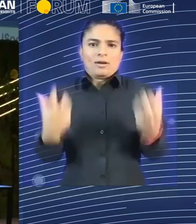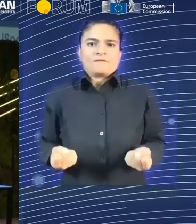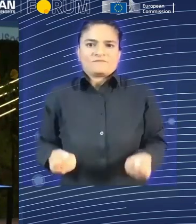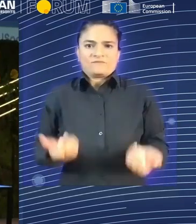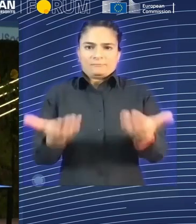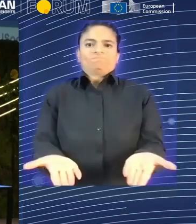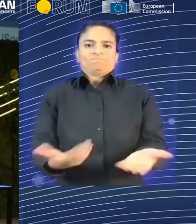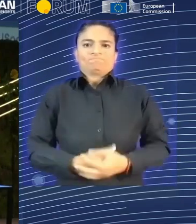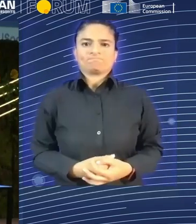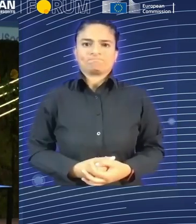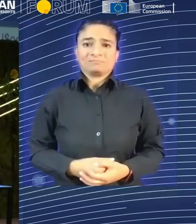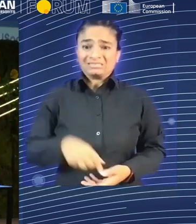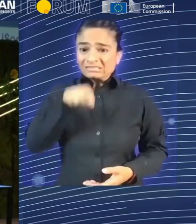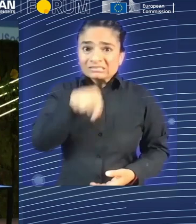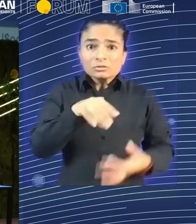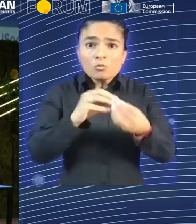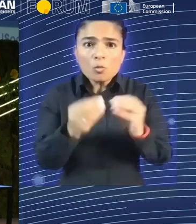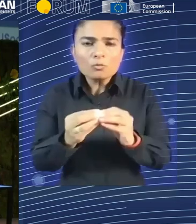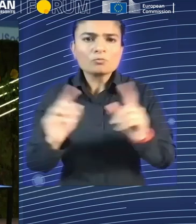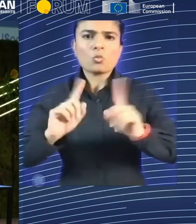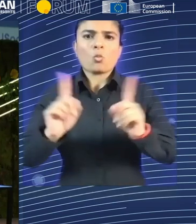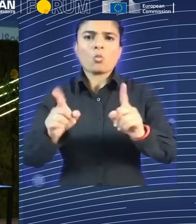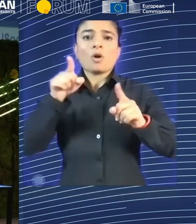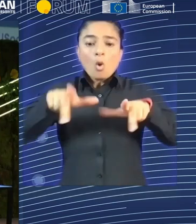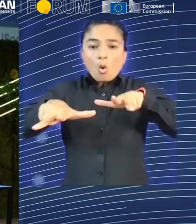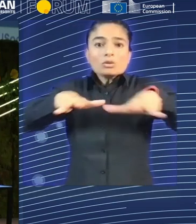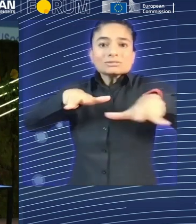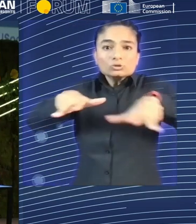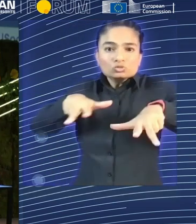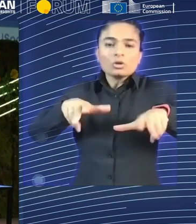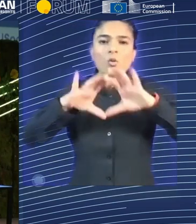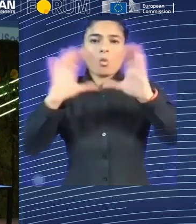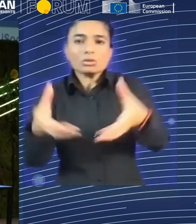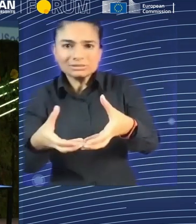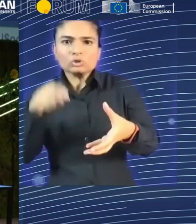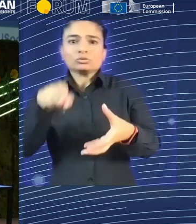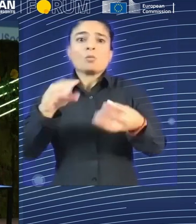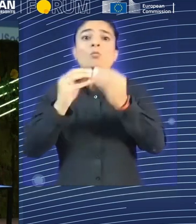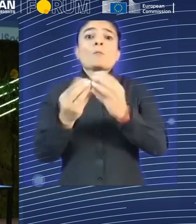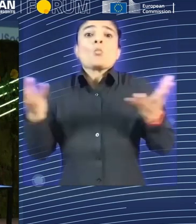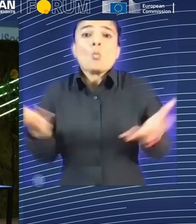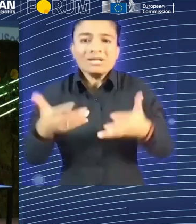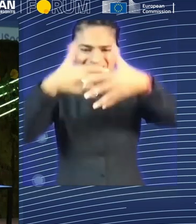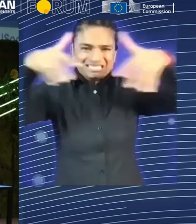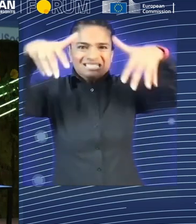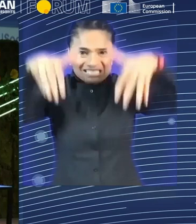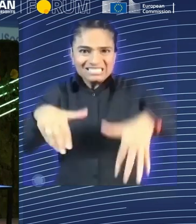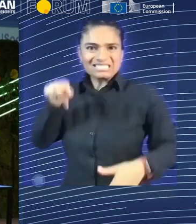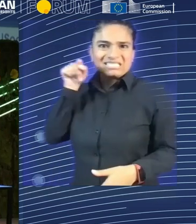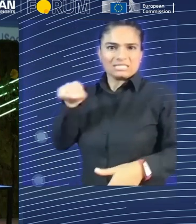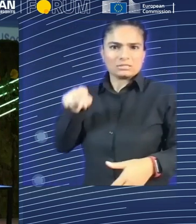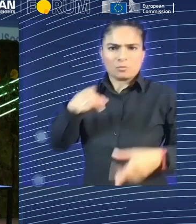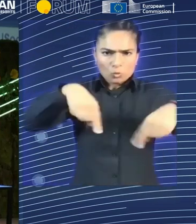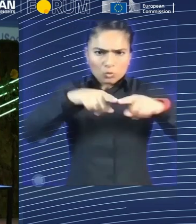ecosystem of collaboration. And we start to talk about that concept of collaboration advantage or